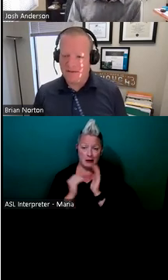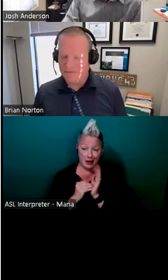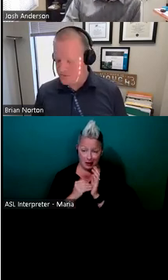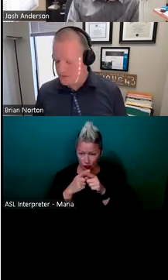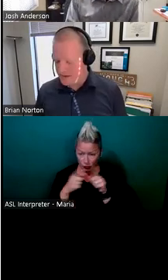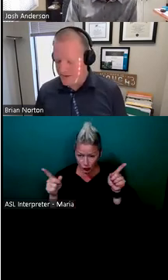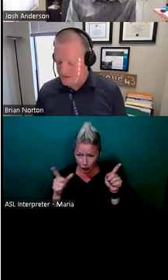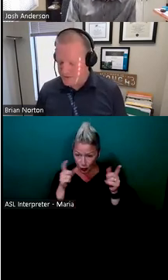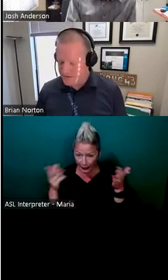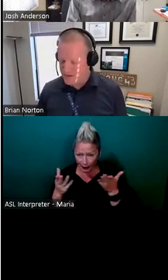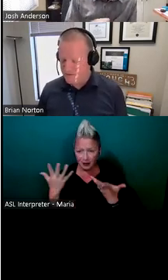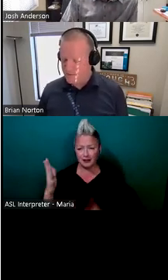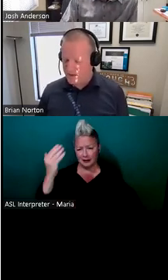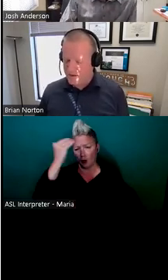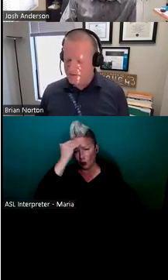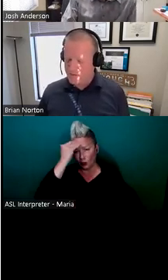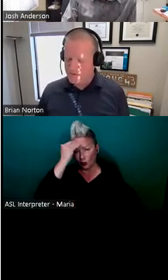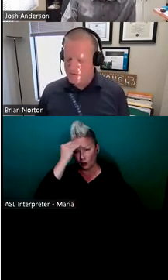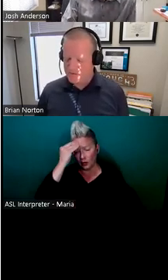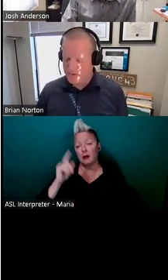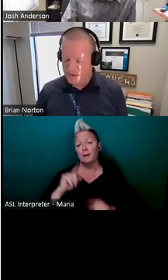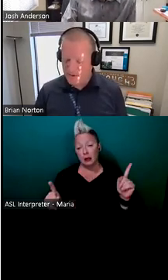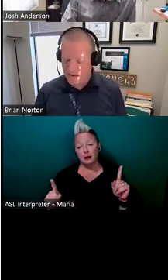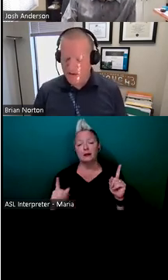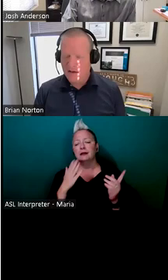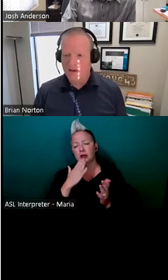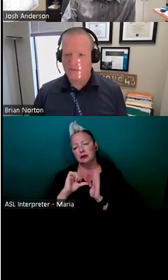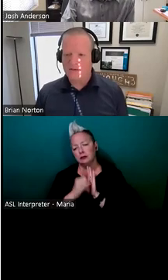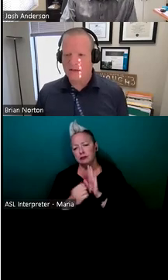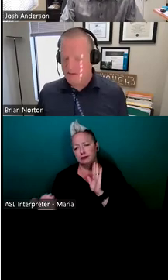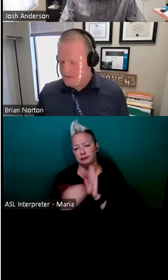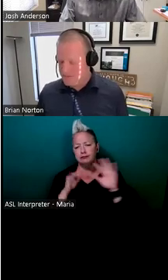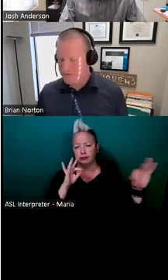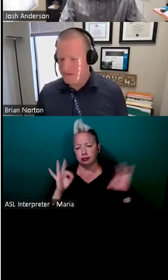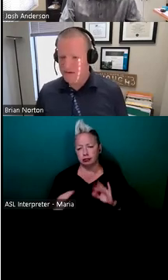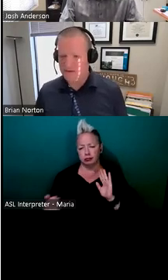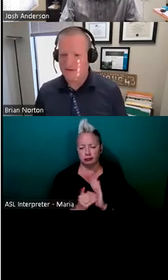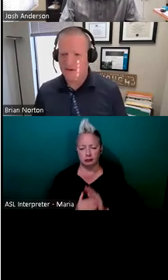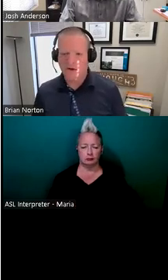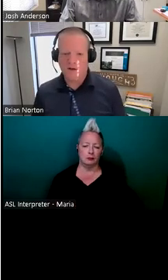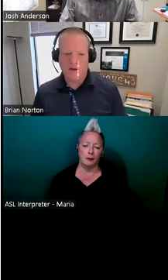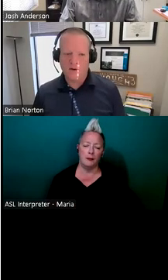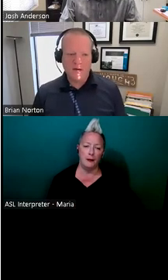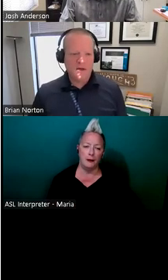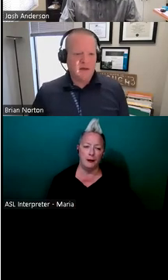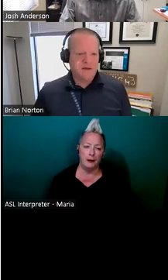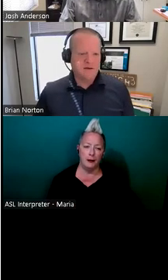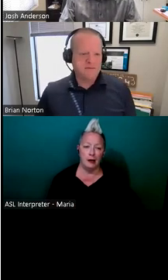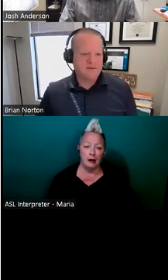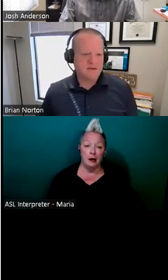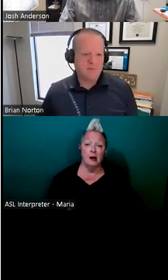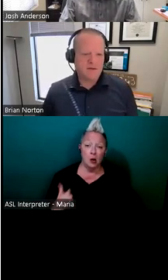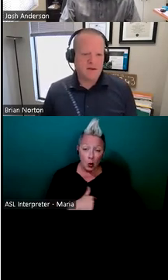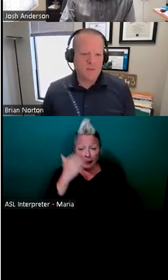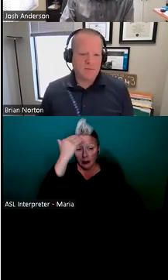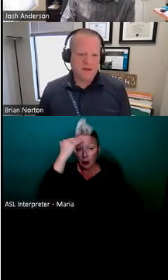would think that folks would gather some of this stuff. But again, it's always good to reiterate and restate these types of things. And I think we all know, you know,